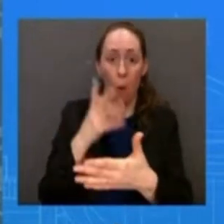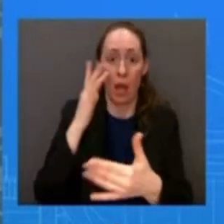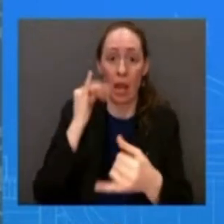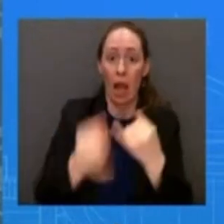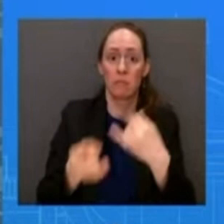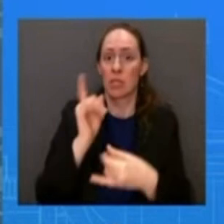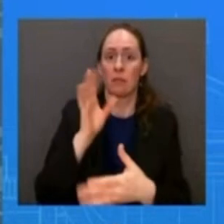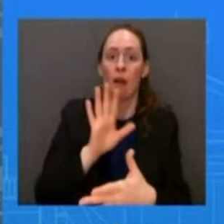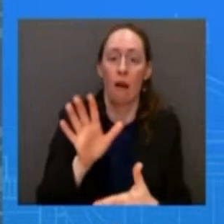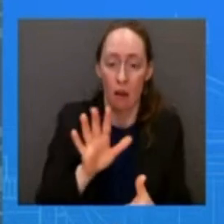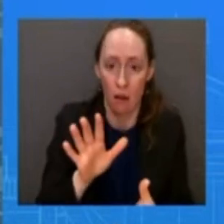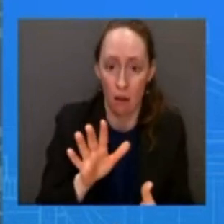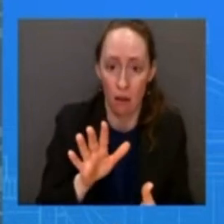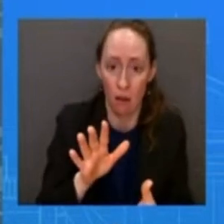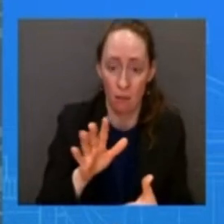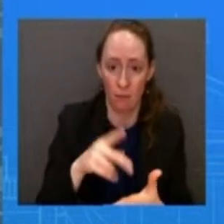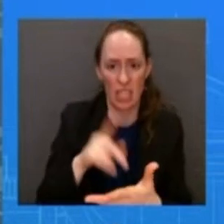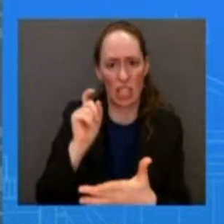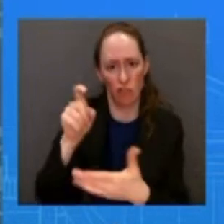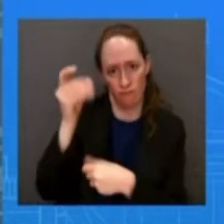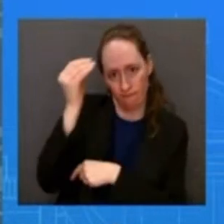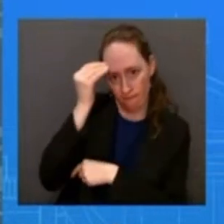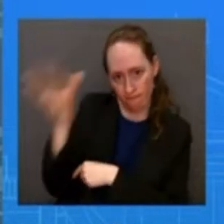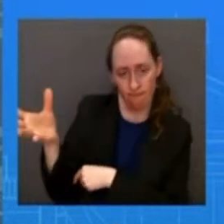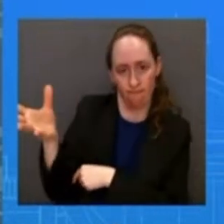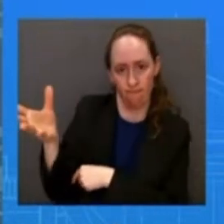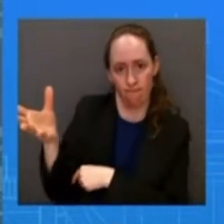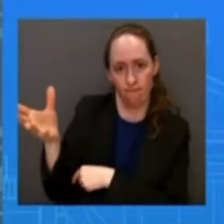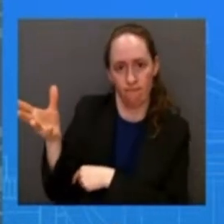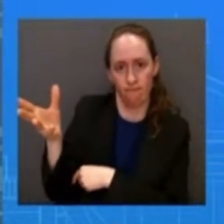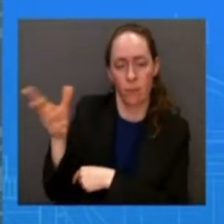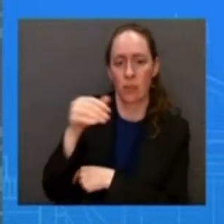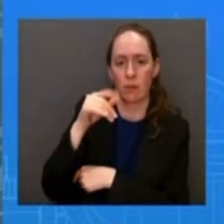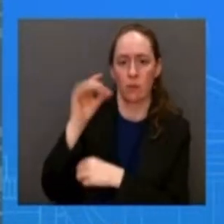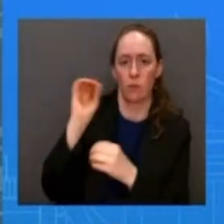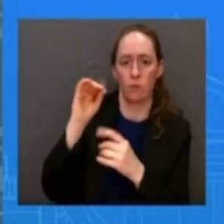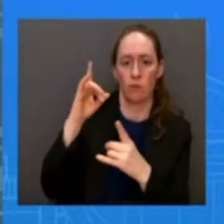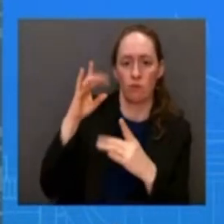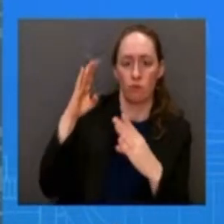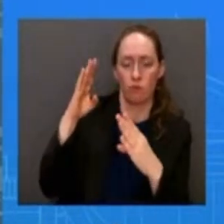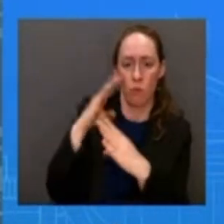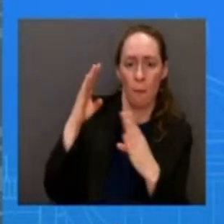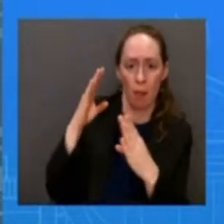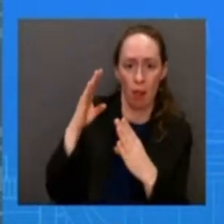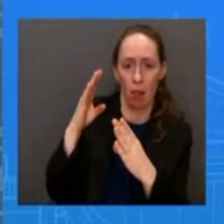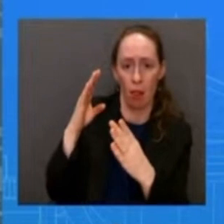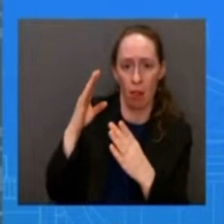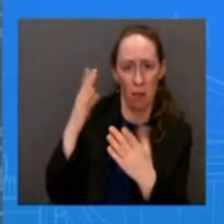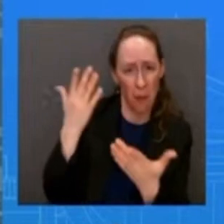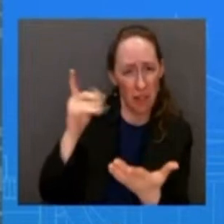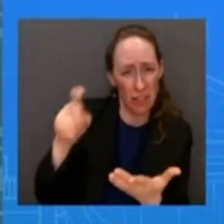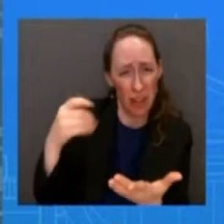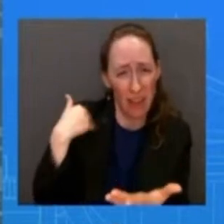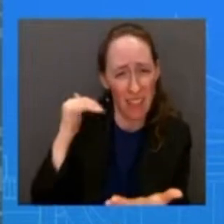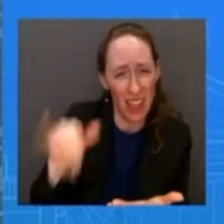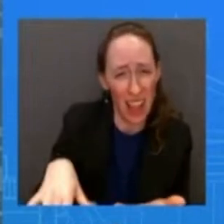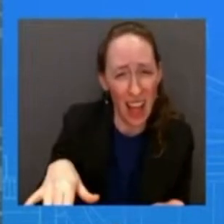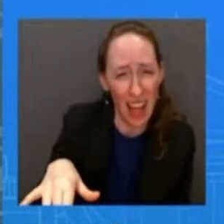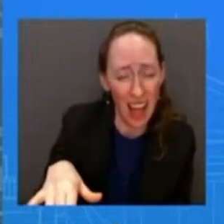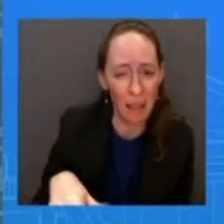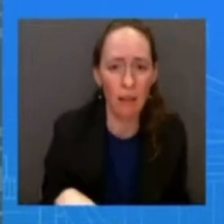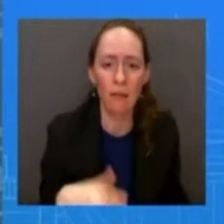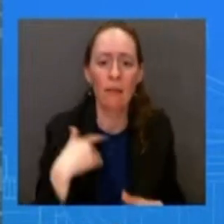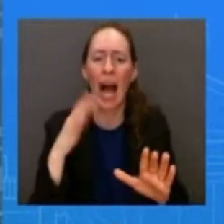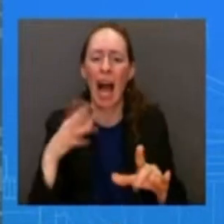might be considered from here and i would need to talk to the policy team again i want to make sure that just to get back to what i said before